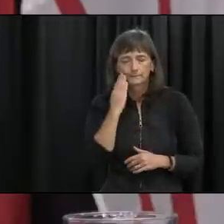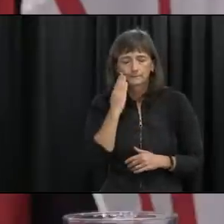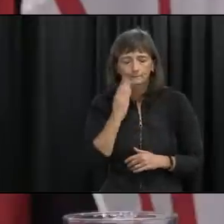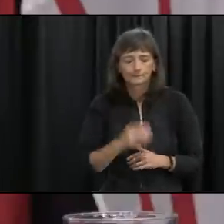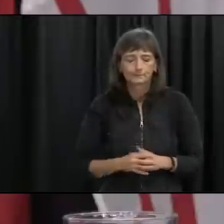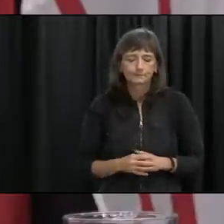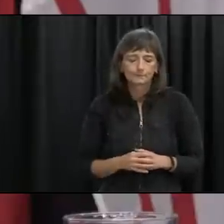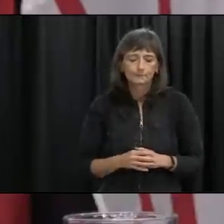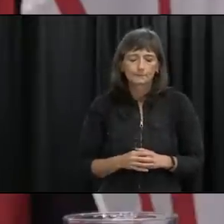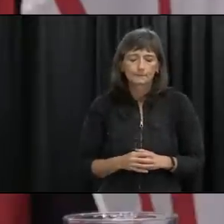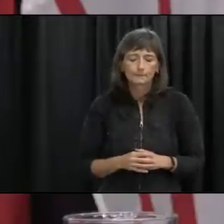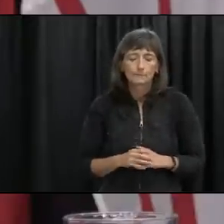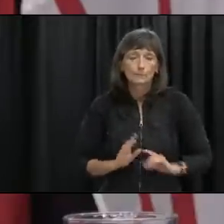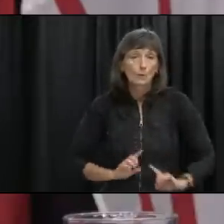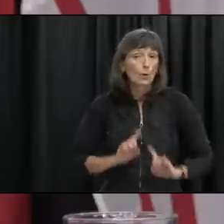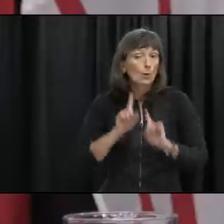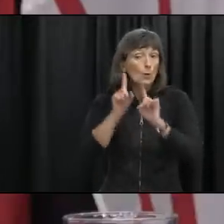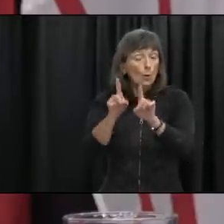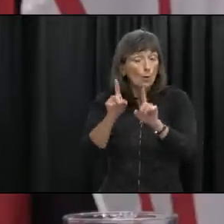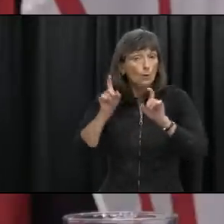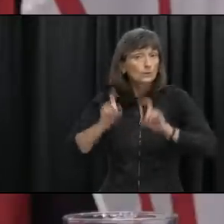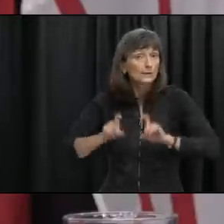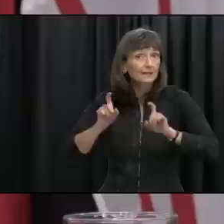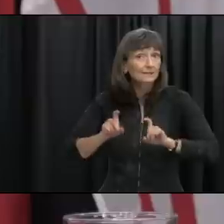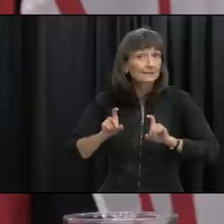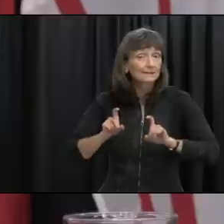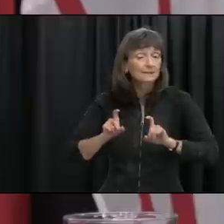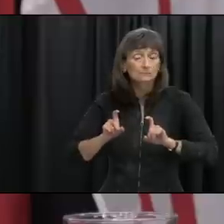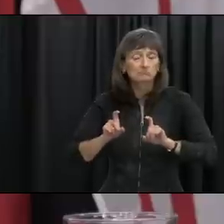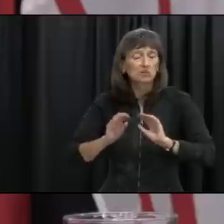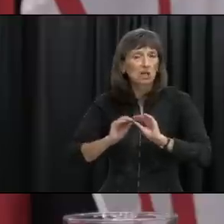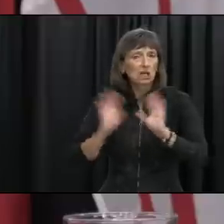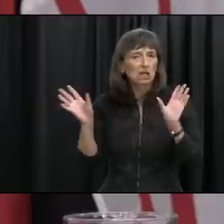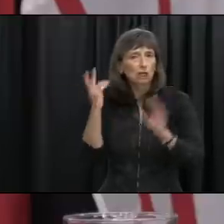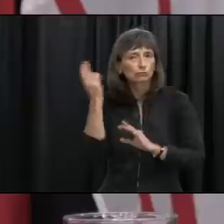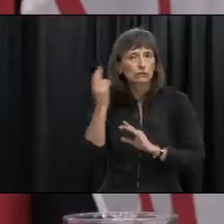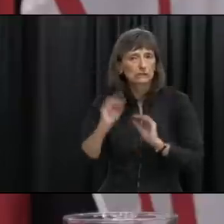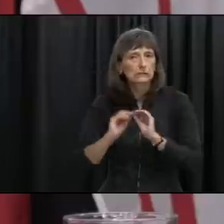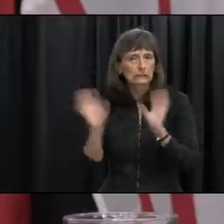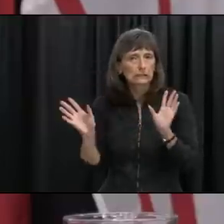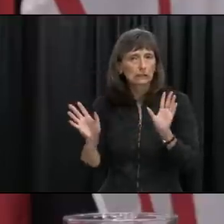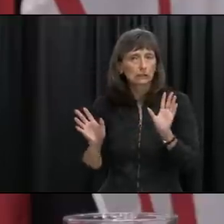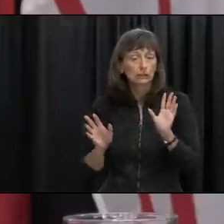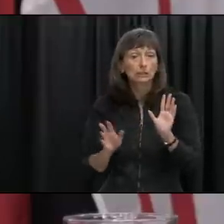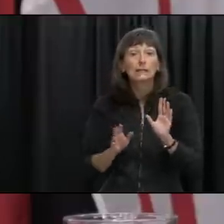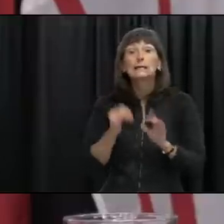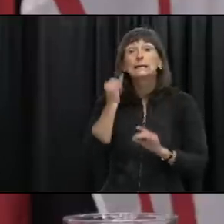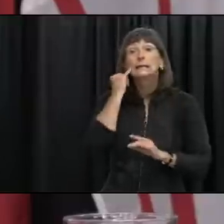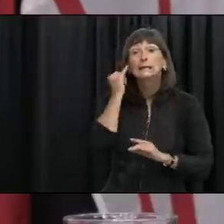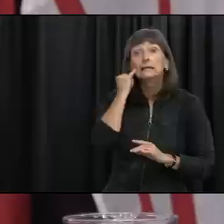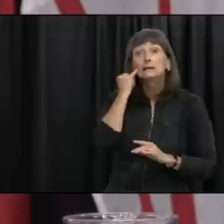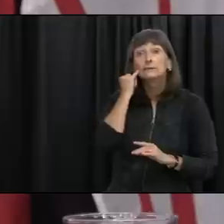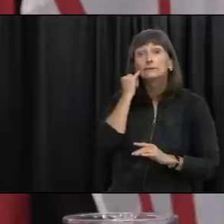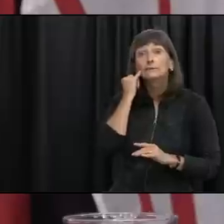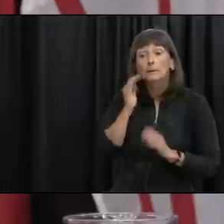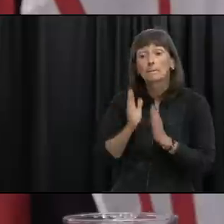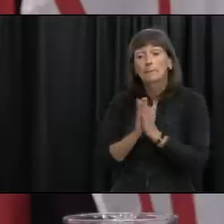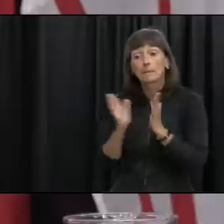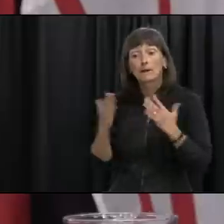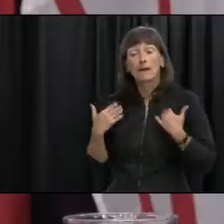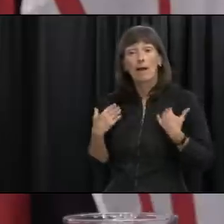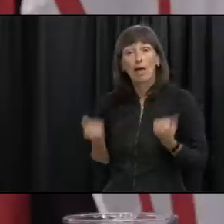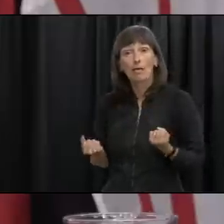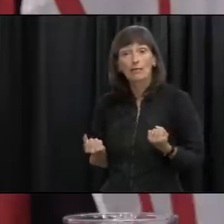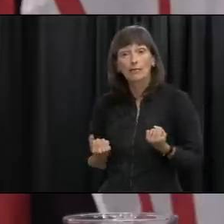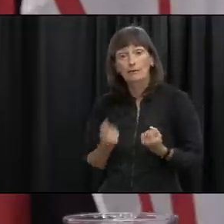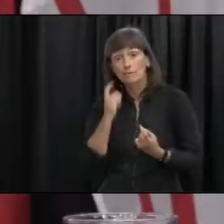reasons for going and getting a test are very clear either you have been identified by public health health as a